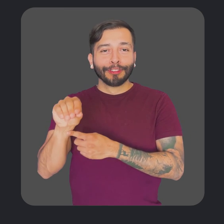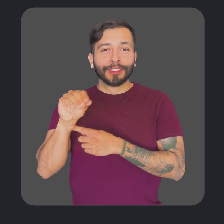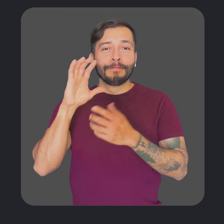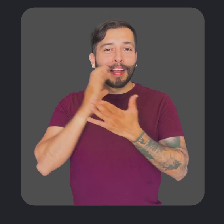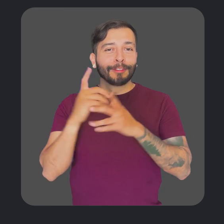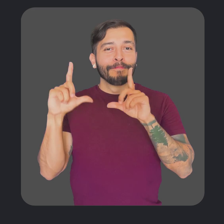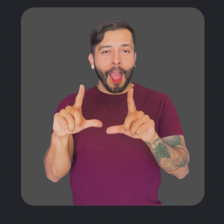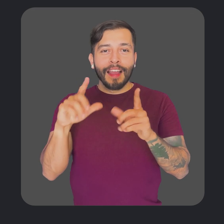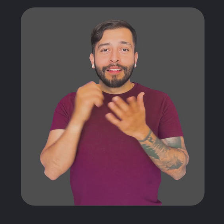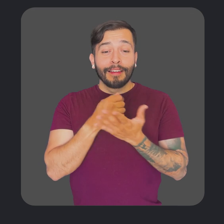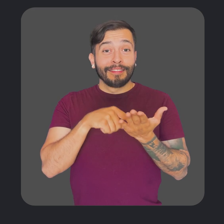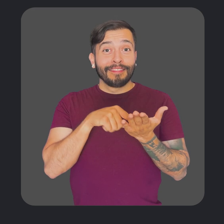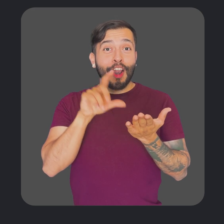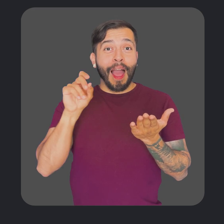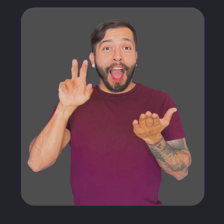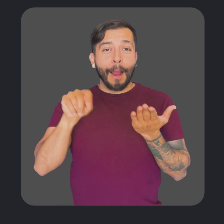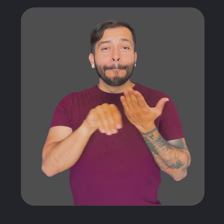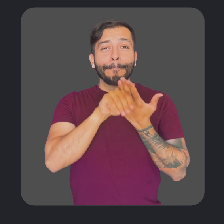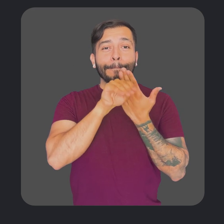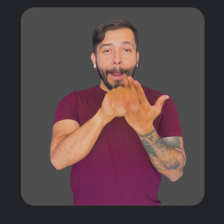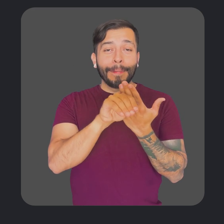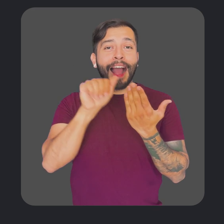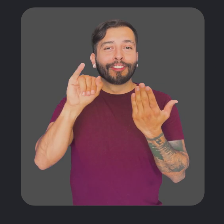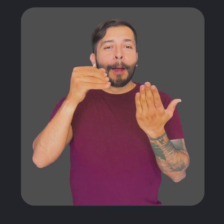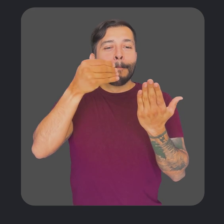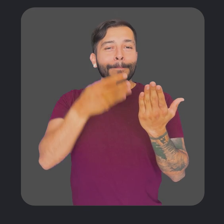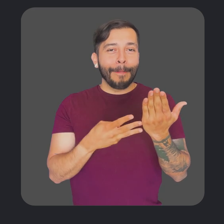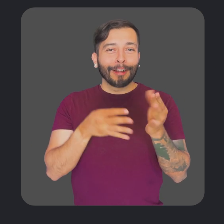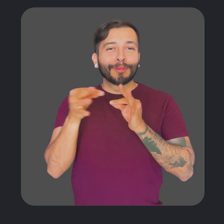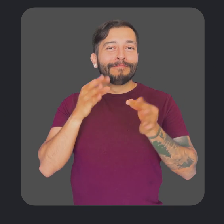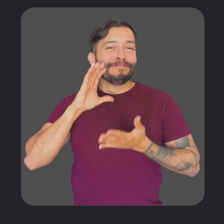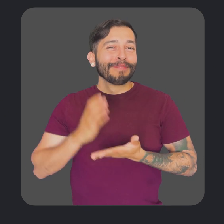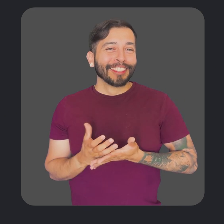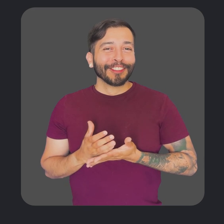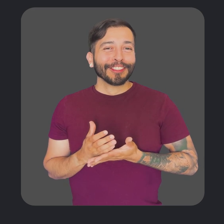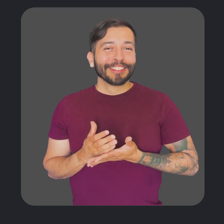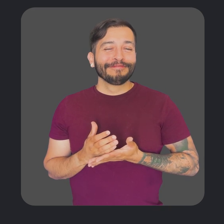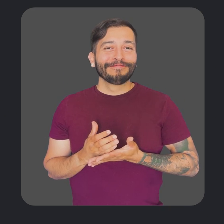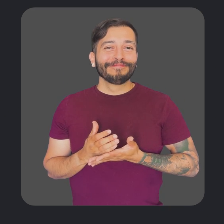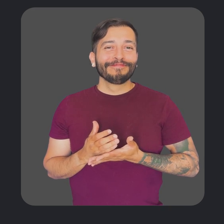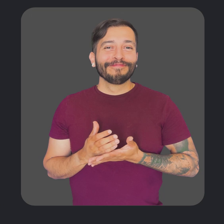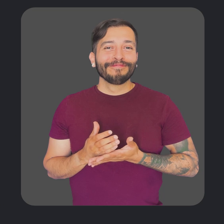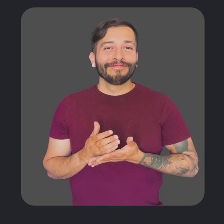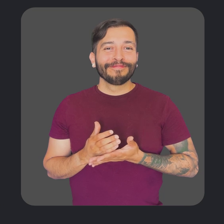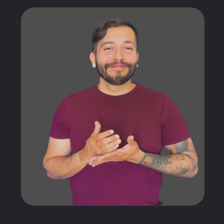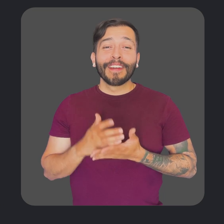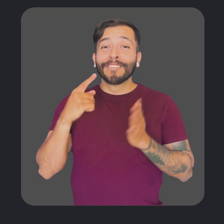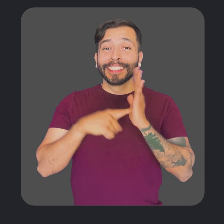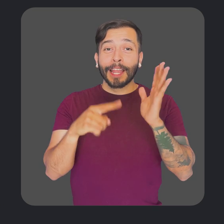capture buttons for images mode, which lets users take a photo with Lookout and hear AI-generated descriptions of whatever they've photographed.